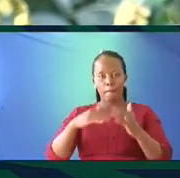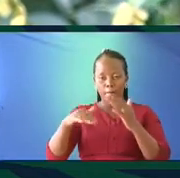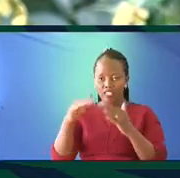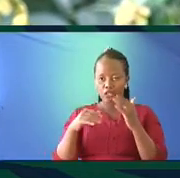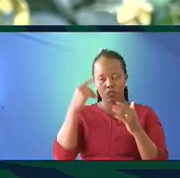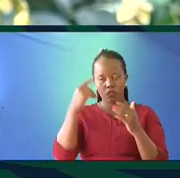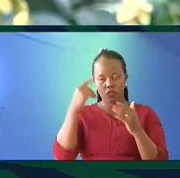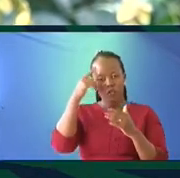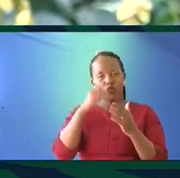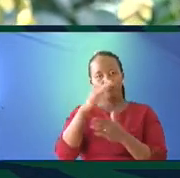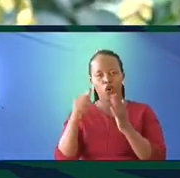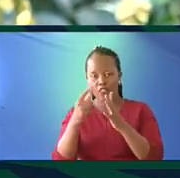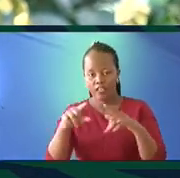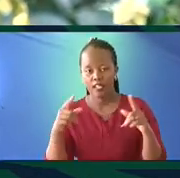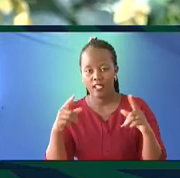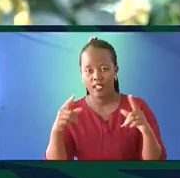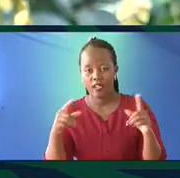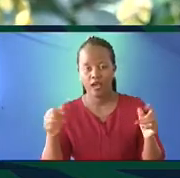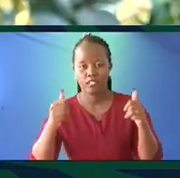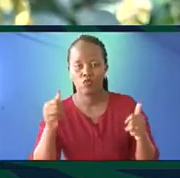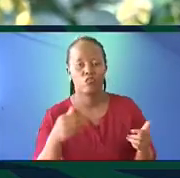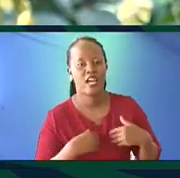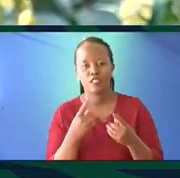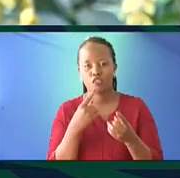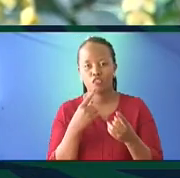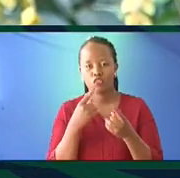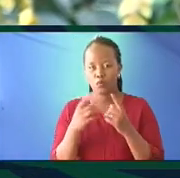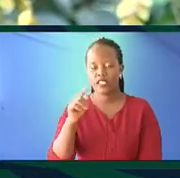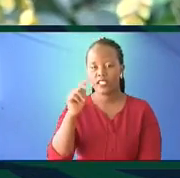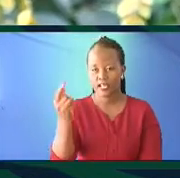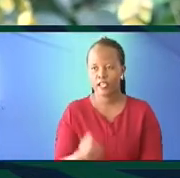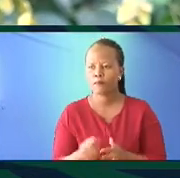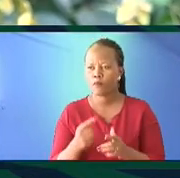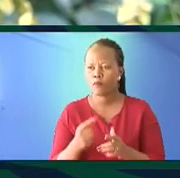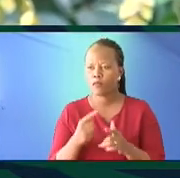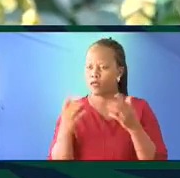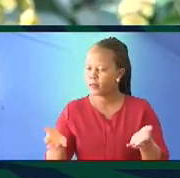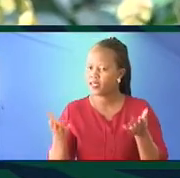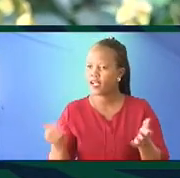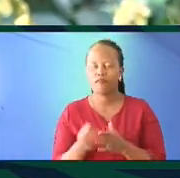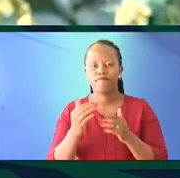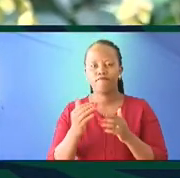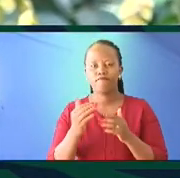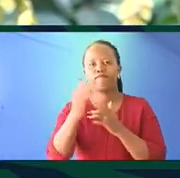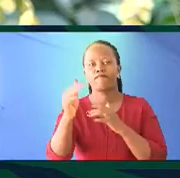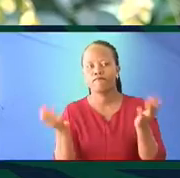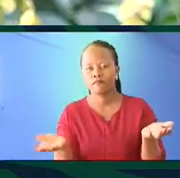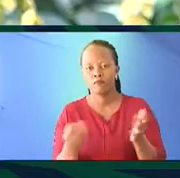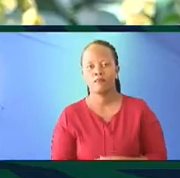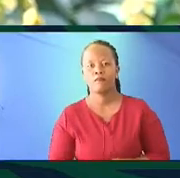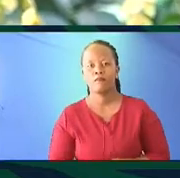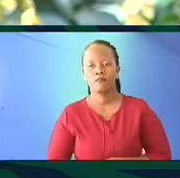for all the languages that are spoken in Kenya. But what is the flip side is that